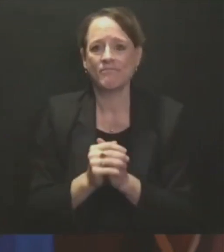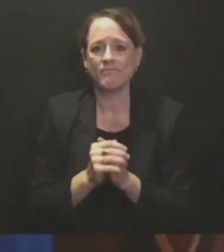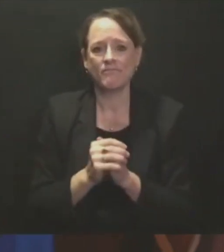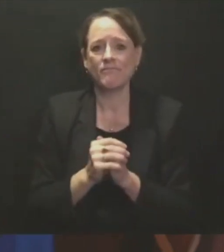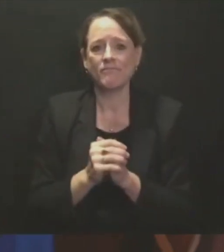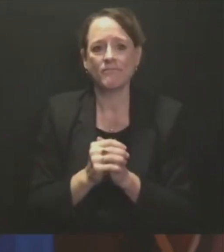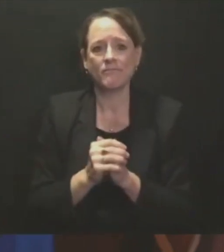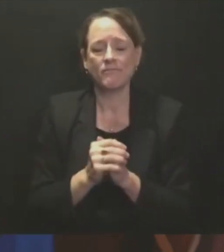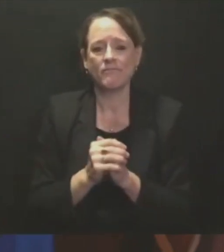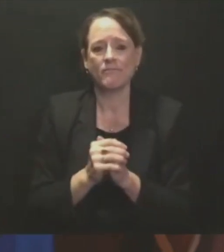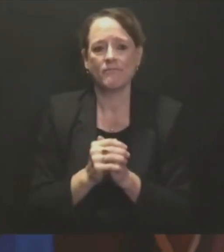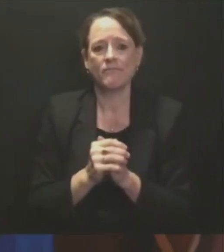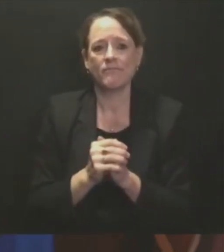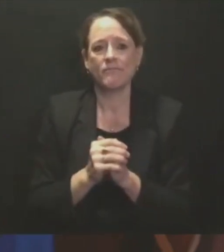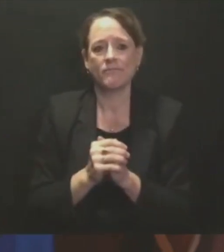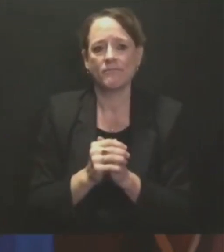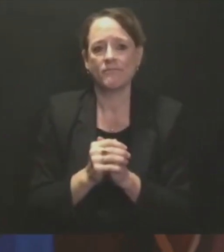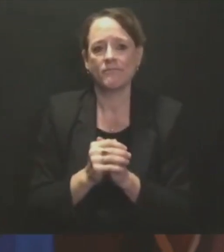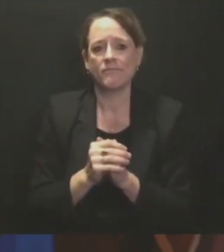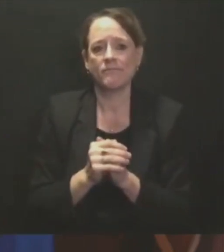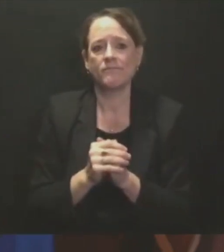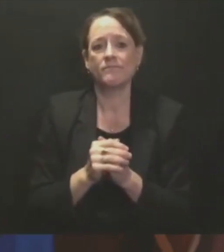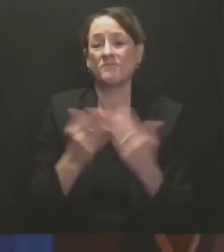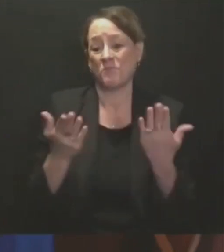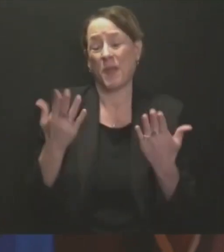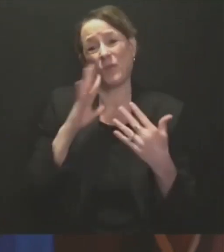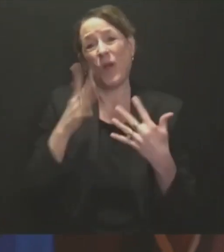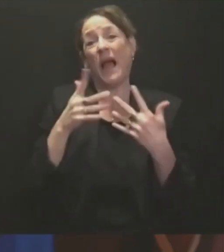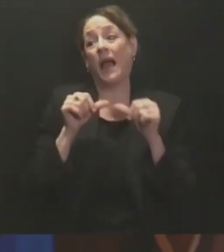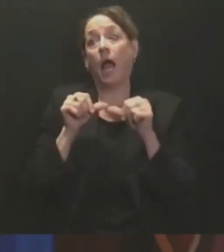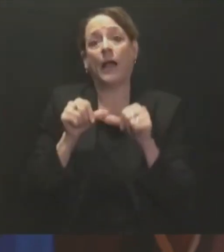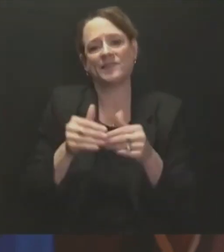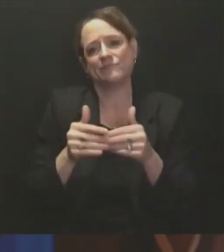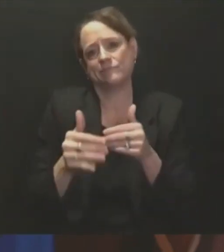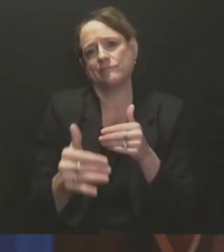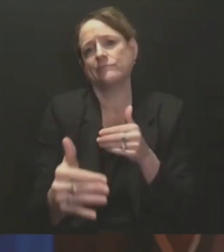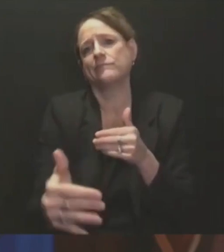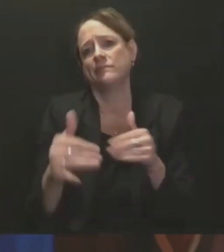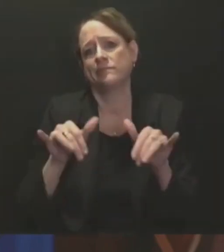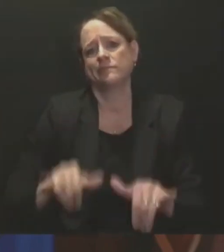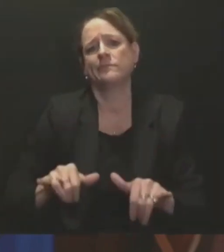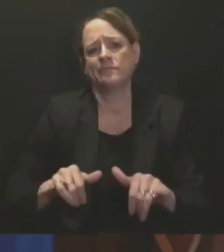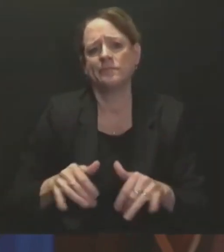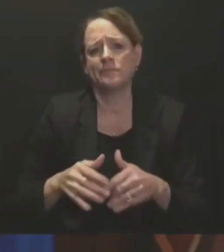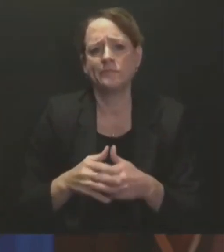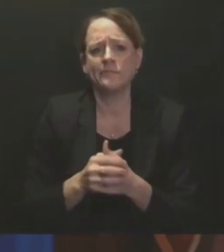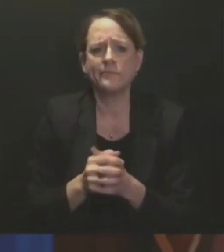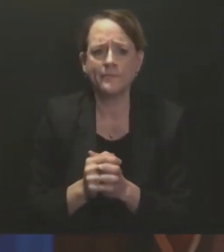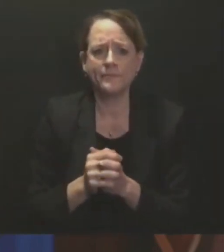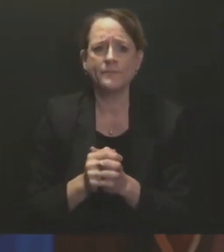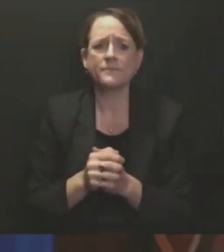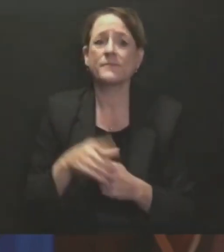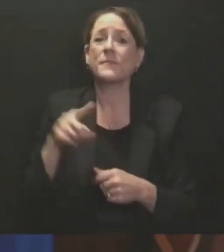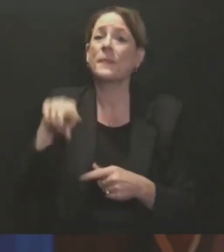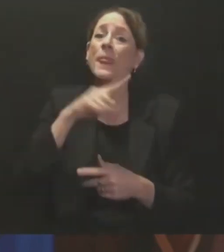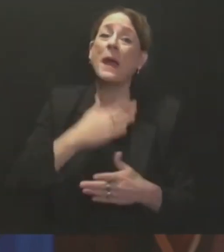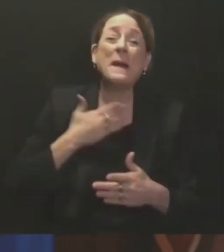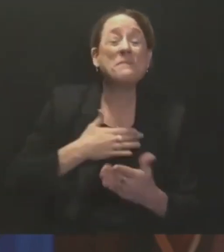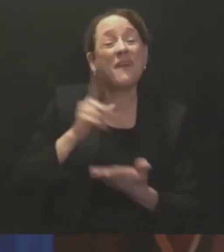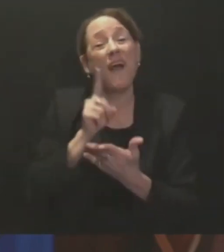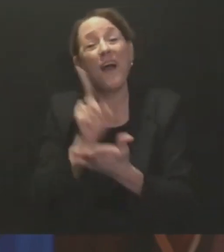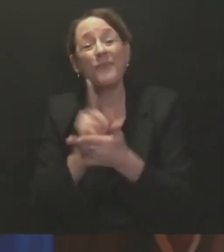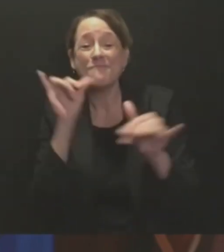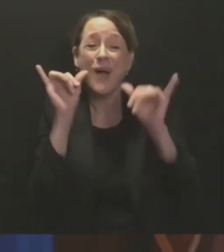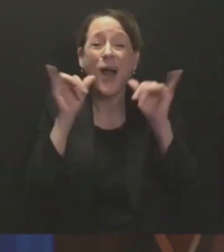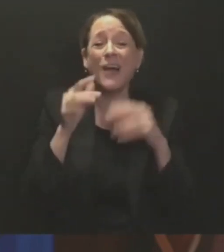please, please cancel the happy hours, the dinner parties, the sleepovers, the playdates at your home. And if